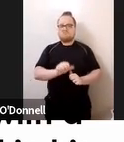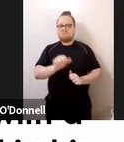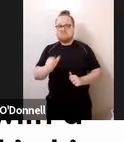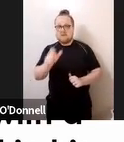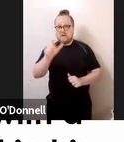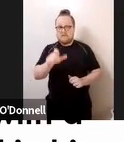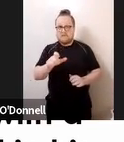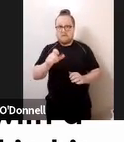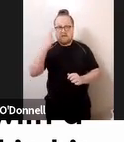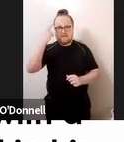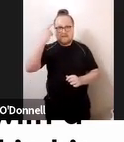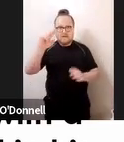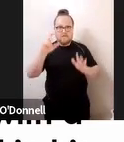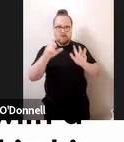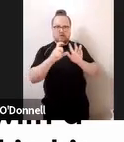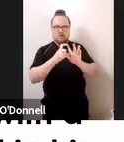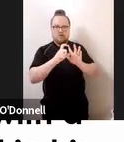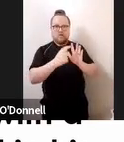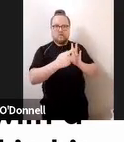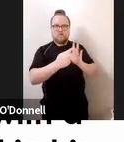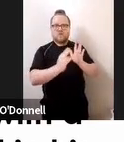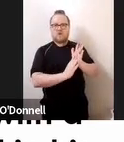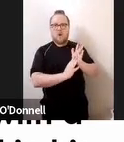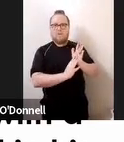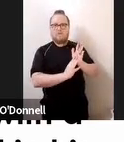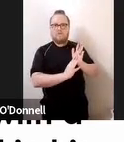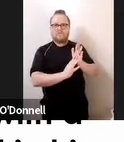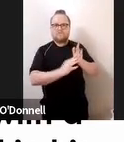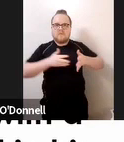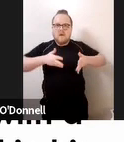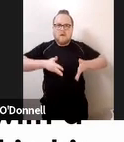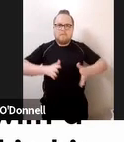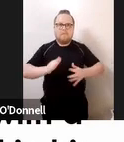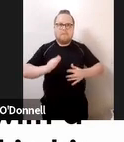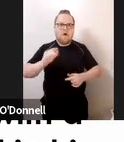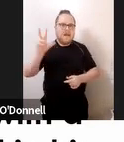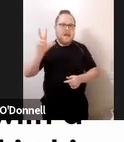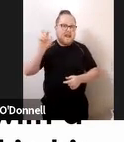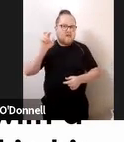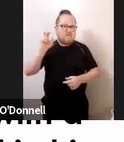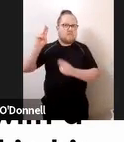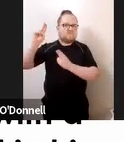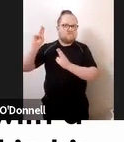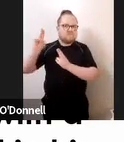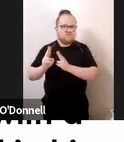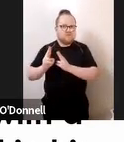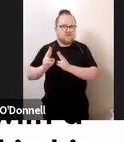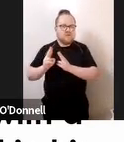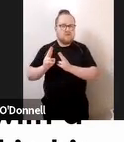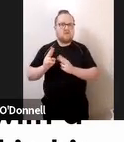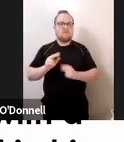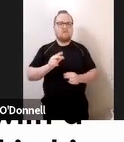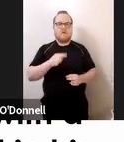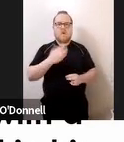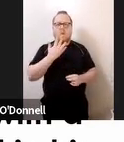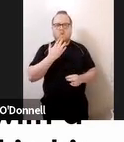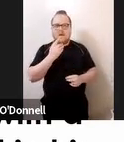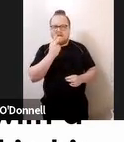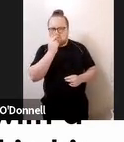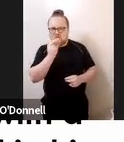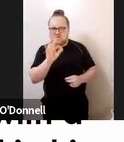68 he was born with a moderate hearing loss and in his early 20s developed retinitis pigmentosa